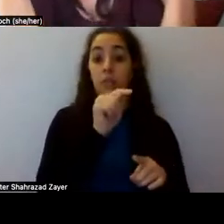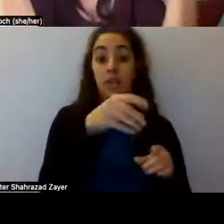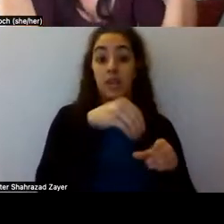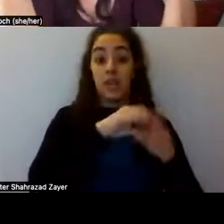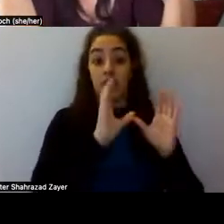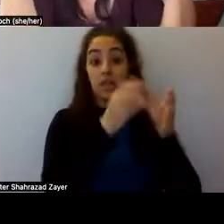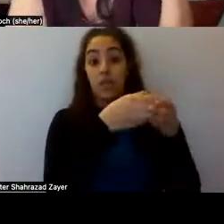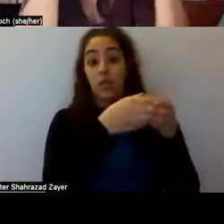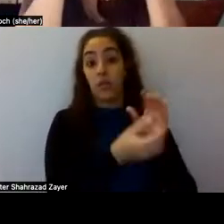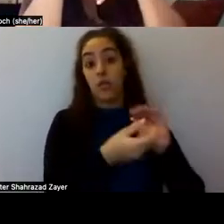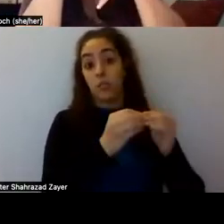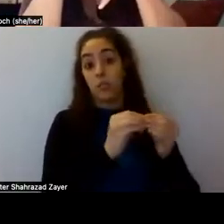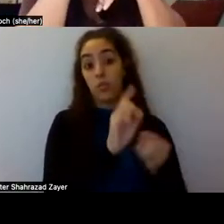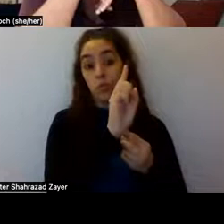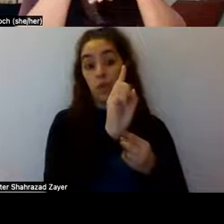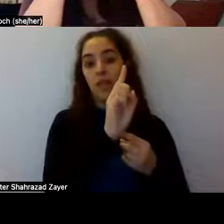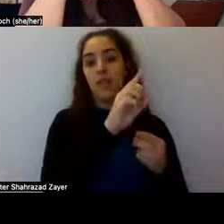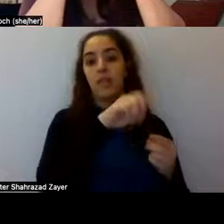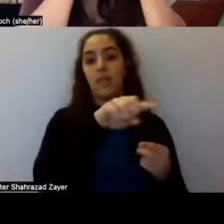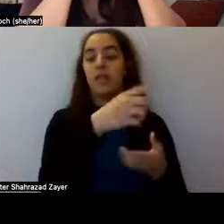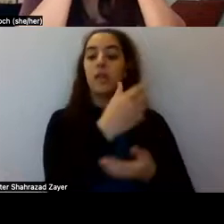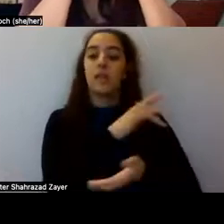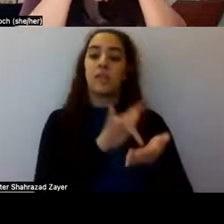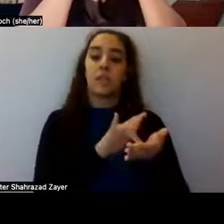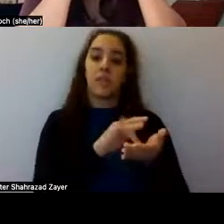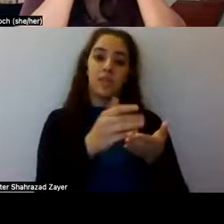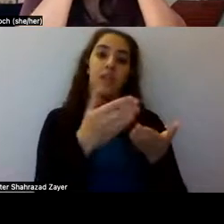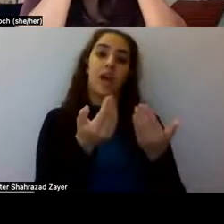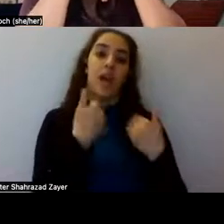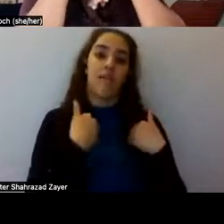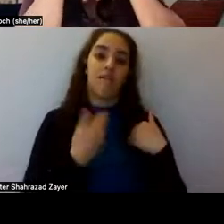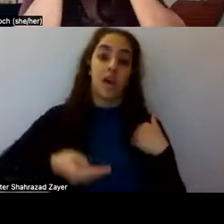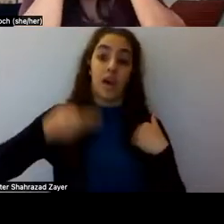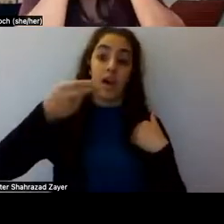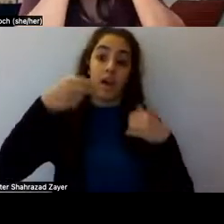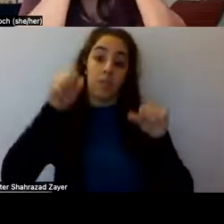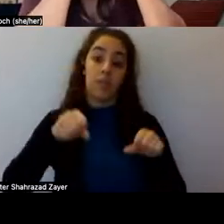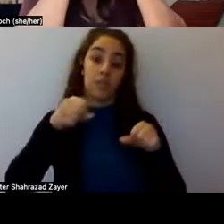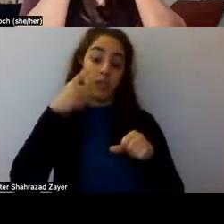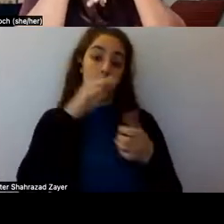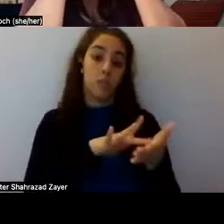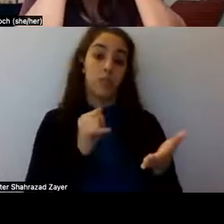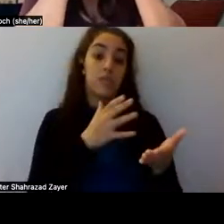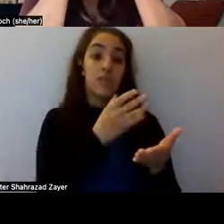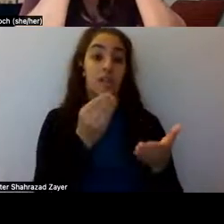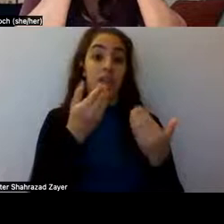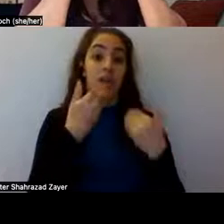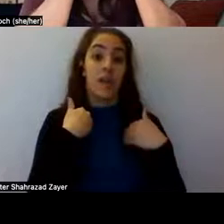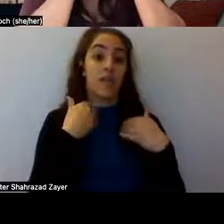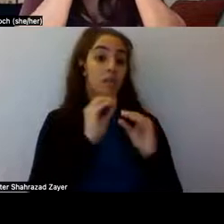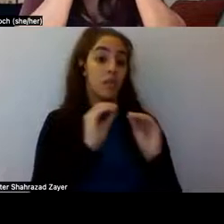are said to have a high potential for abuse and have no currently accepted medical use in treatment